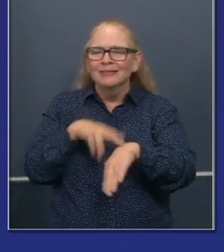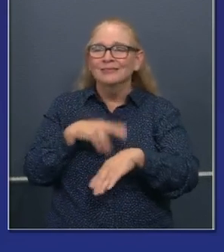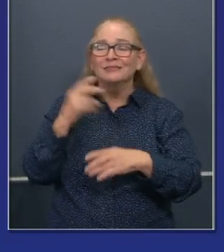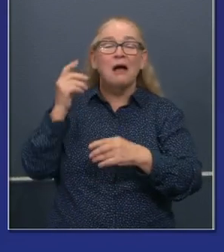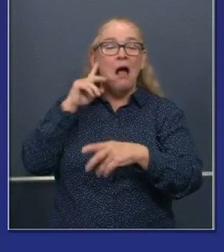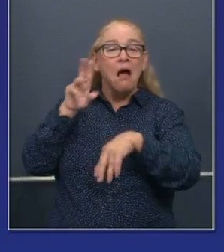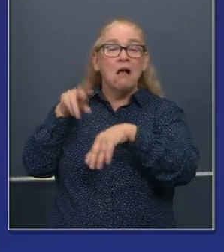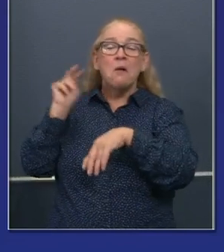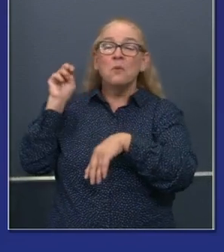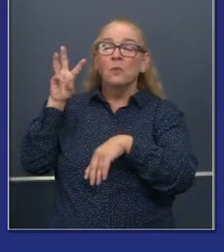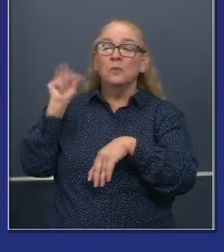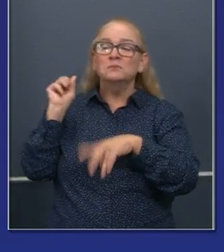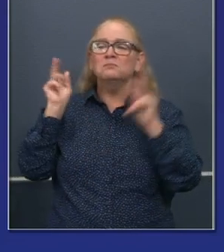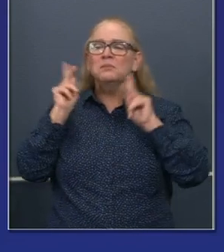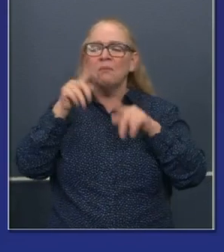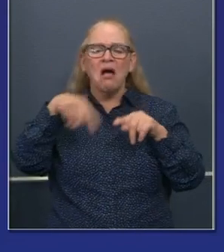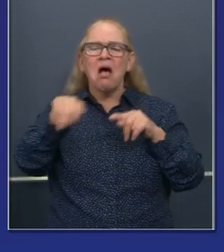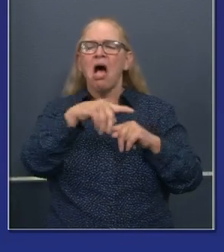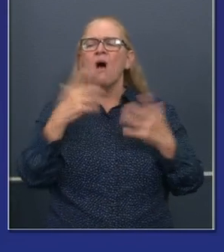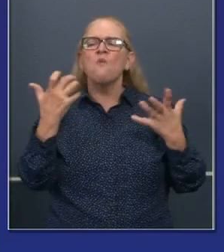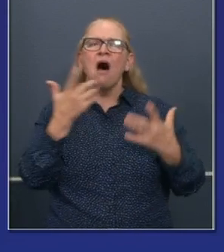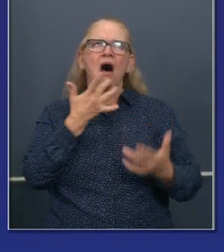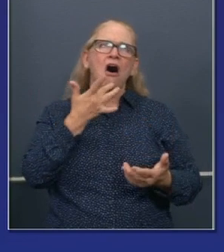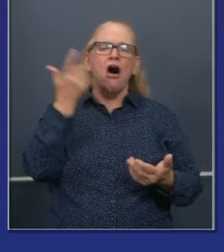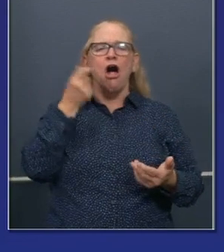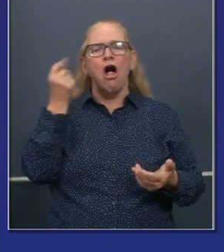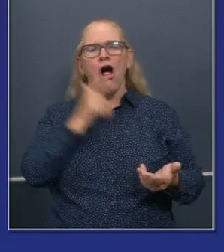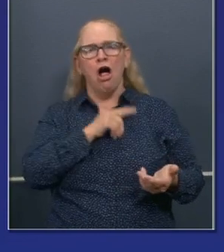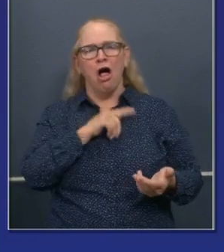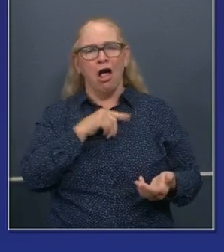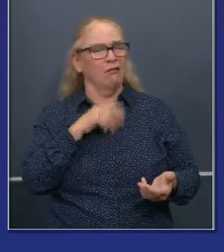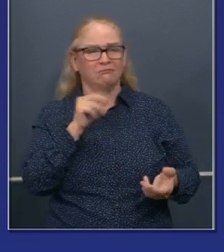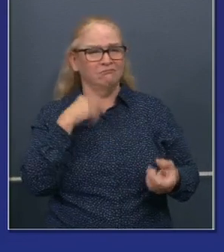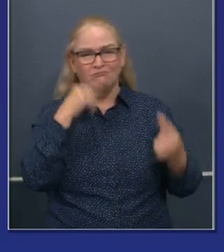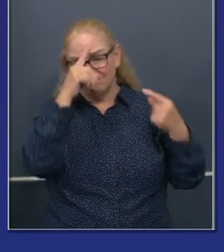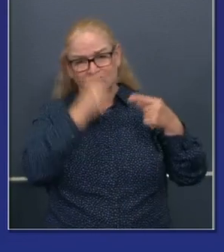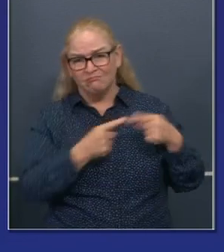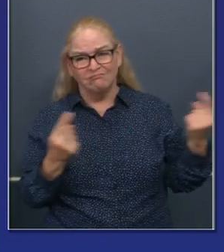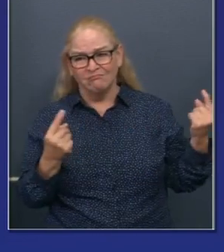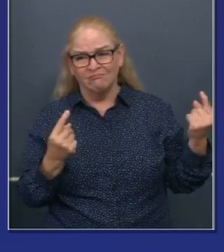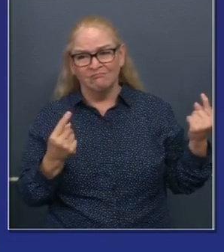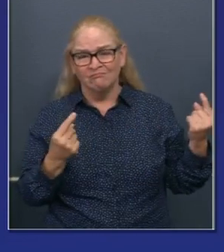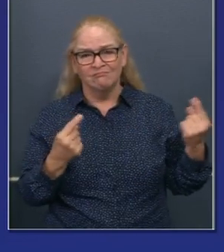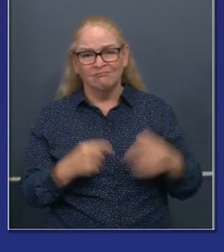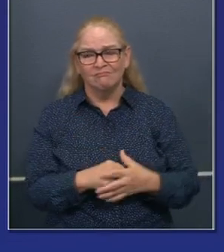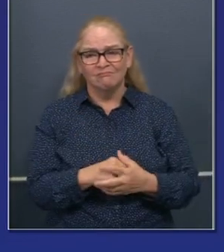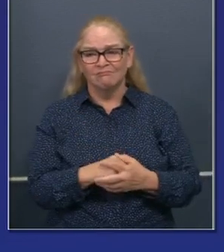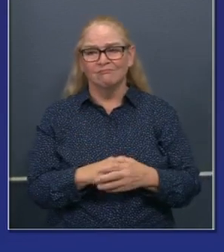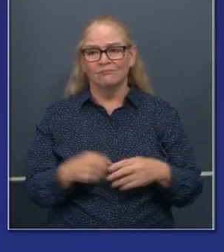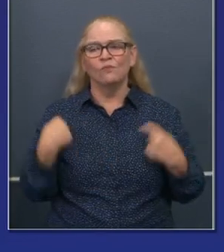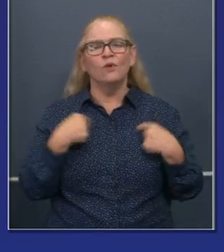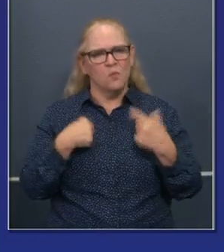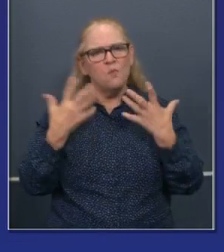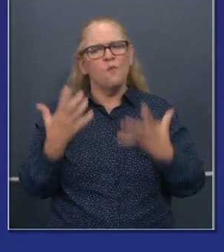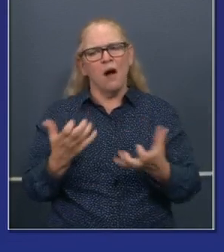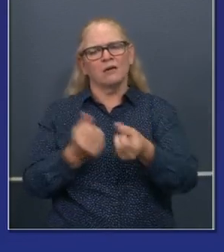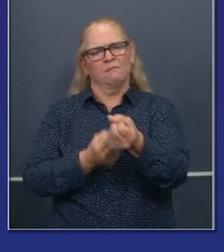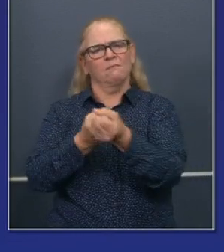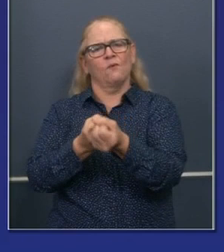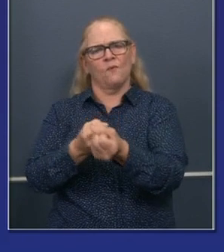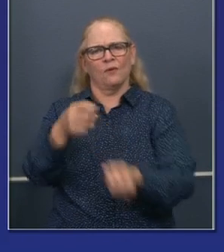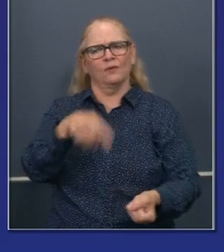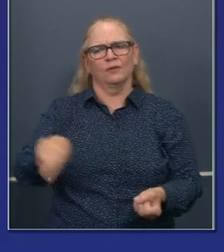an unemployment insurance check. somehow we have, uh, created a reverse stimulus in this country by providing those